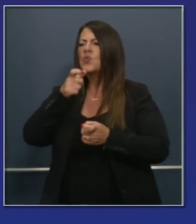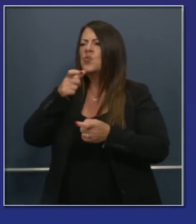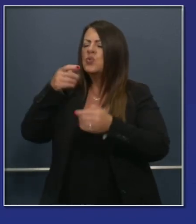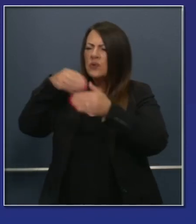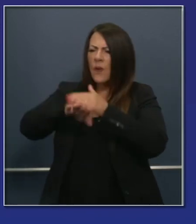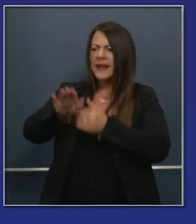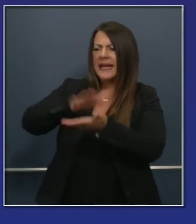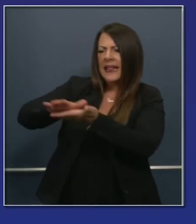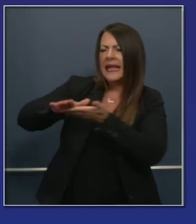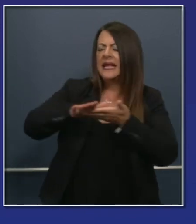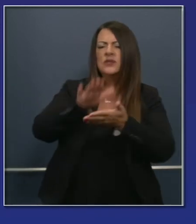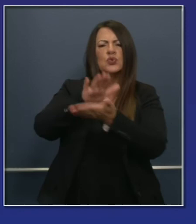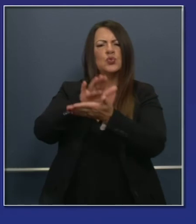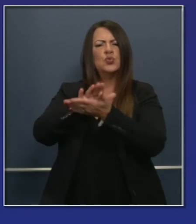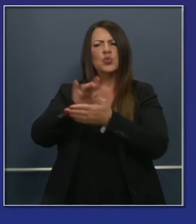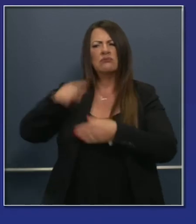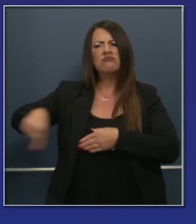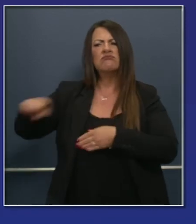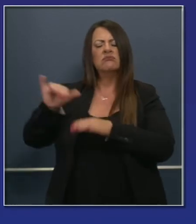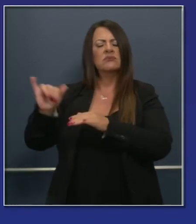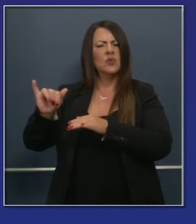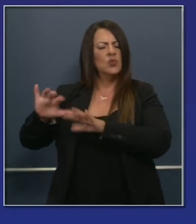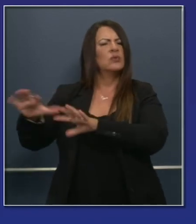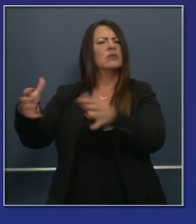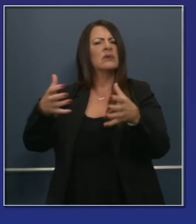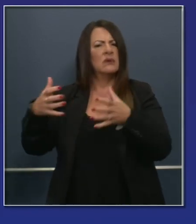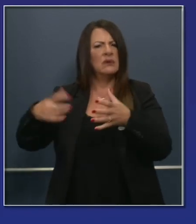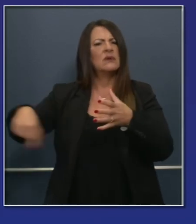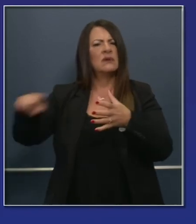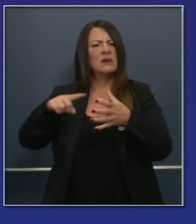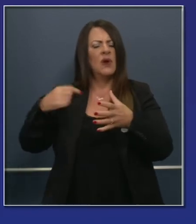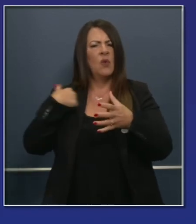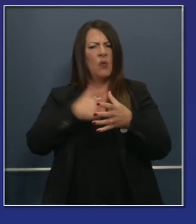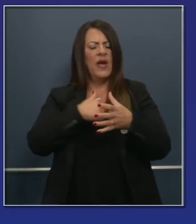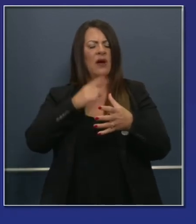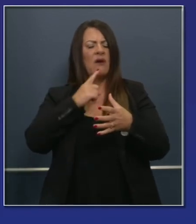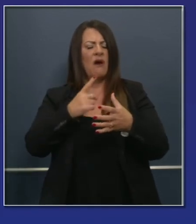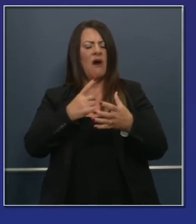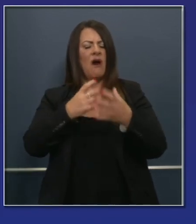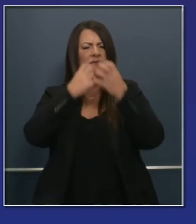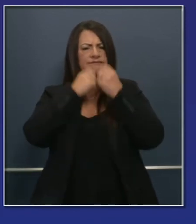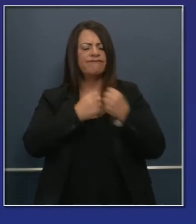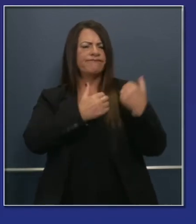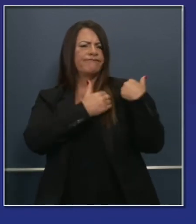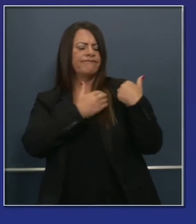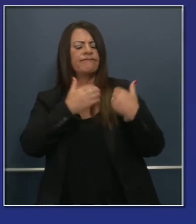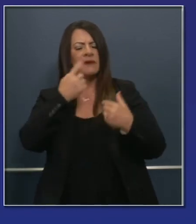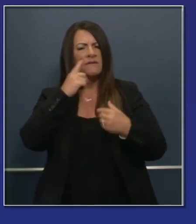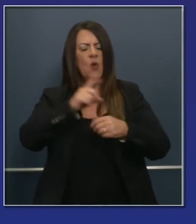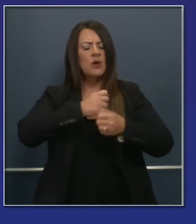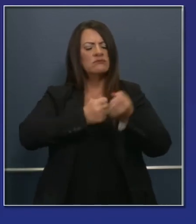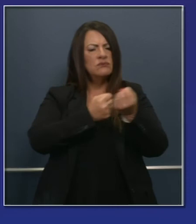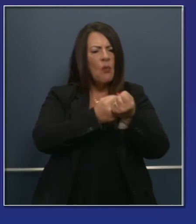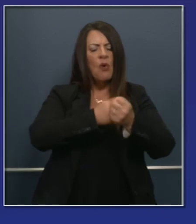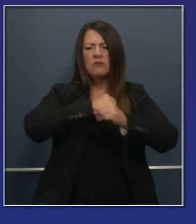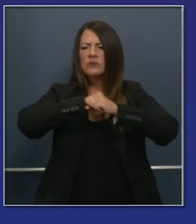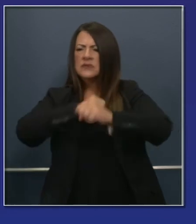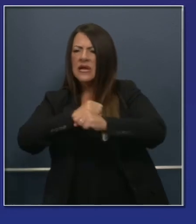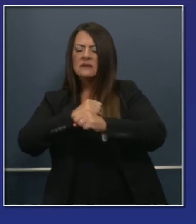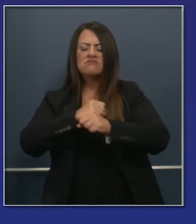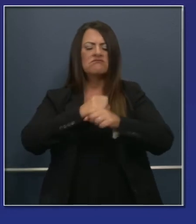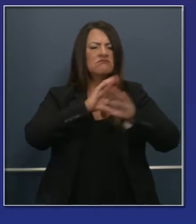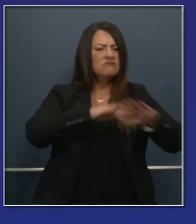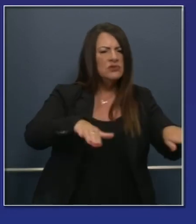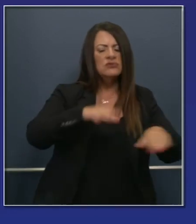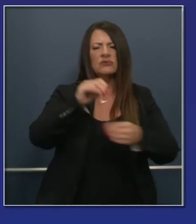of the incredible support staff that we also are entrusted to support and protect to keep healthy